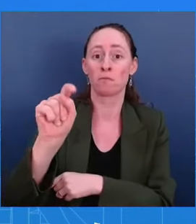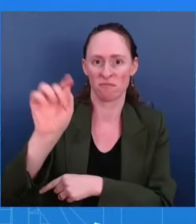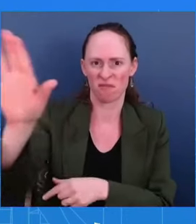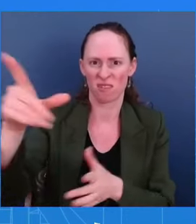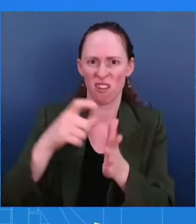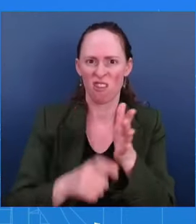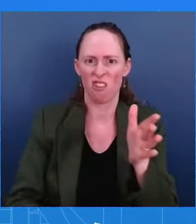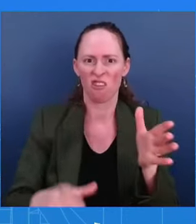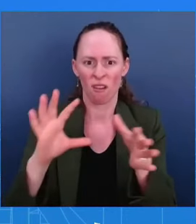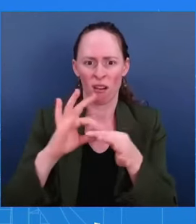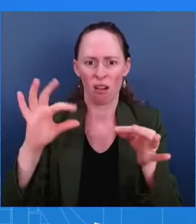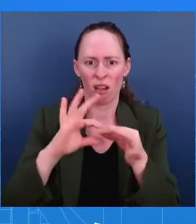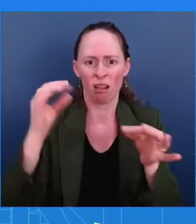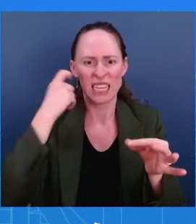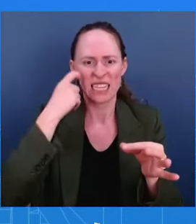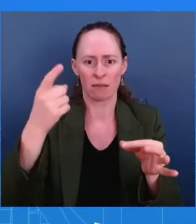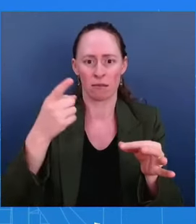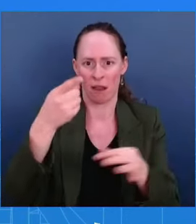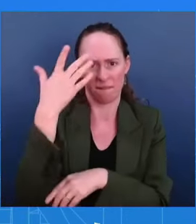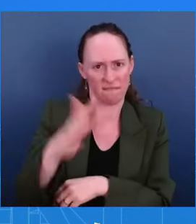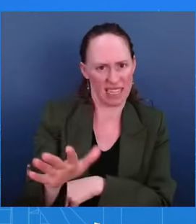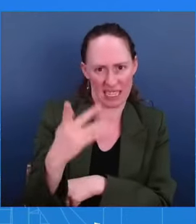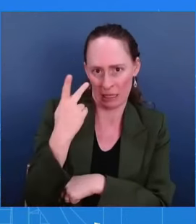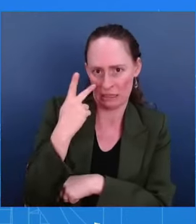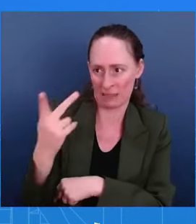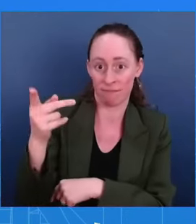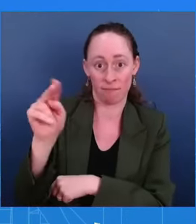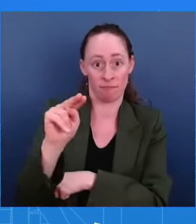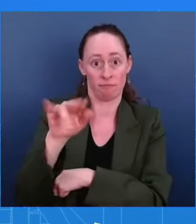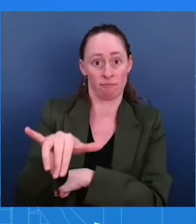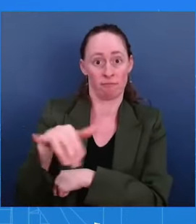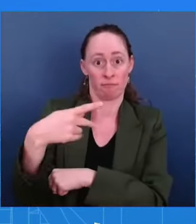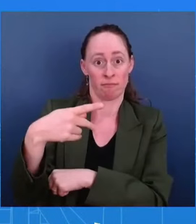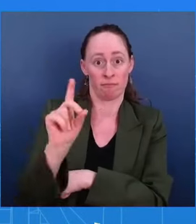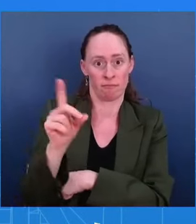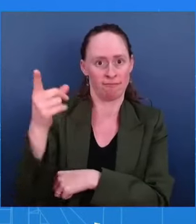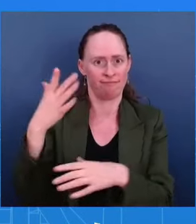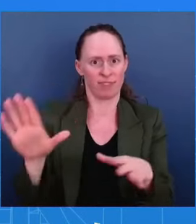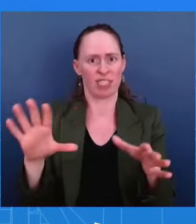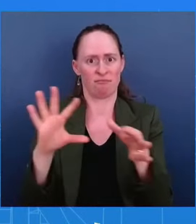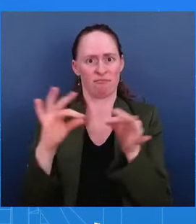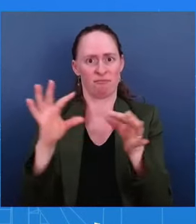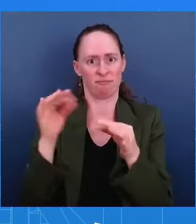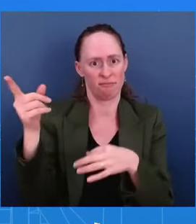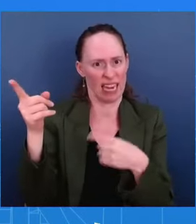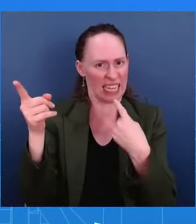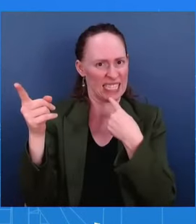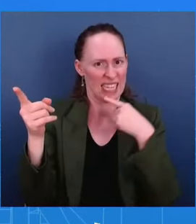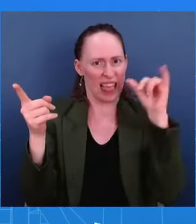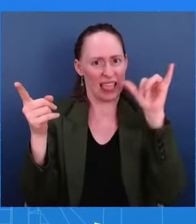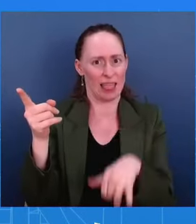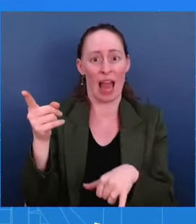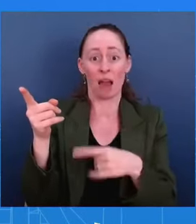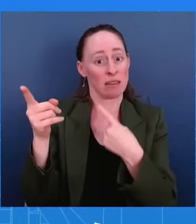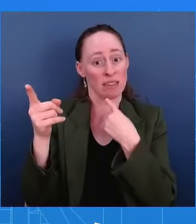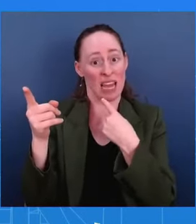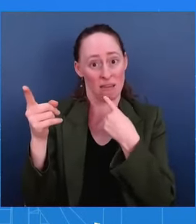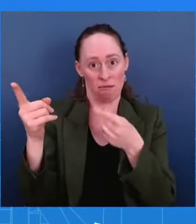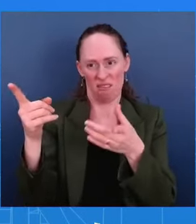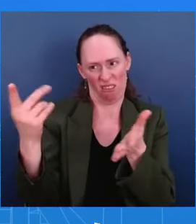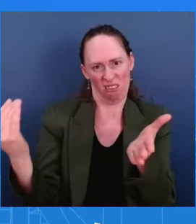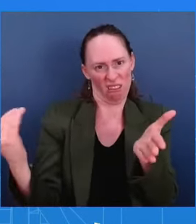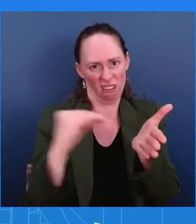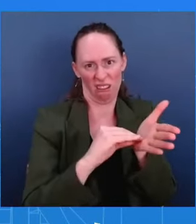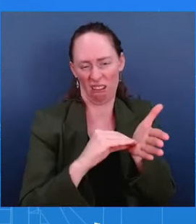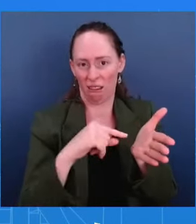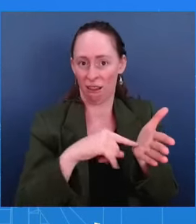New York Police Department. They put out a statement which was reflected in that story. So I just want to, in your story, so we want to be really clear. So I would refer you to